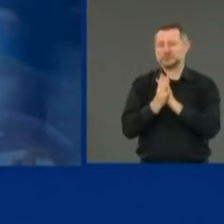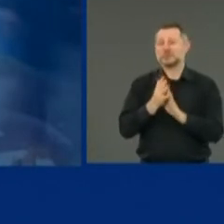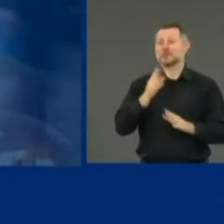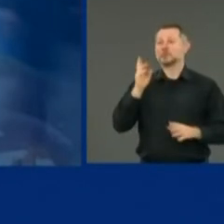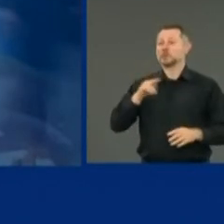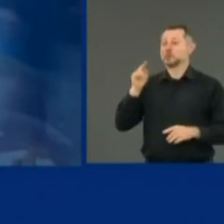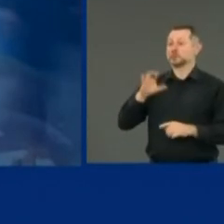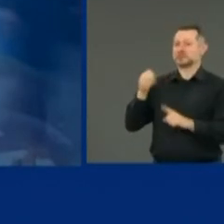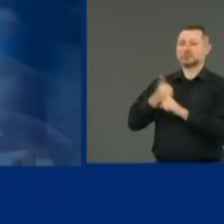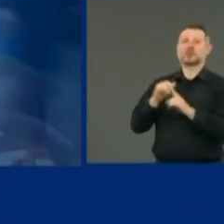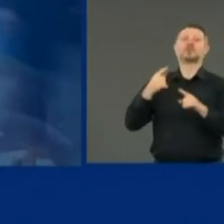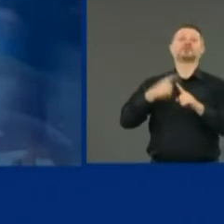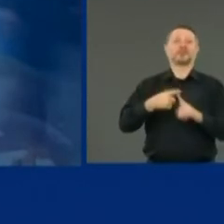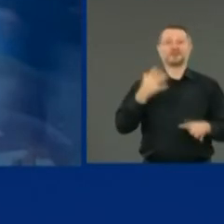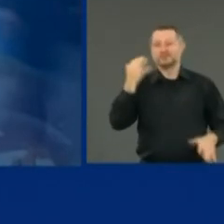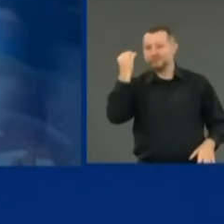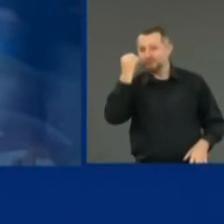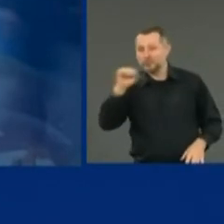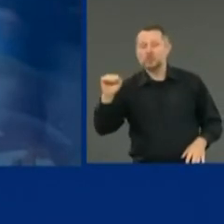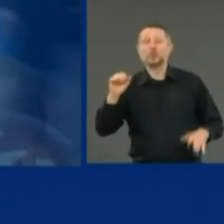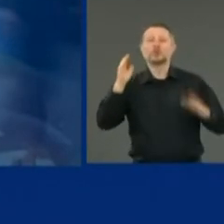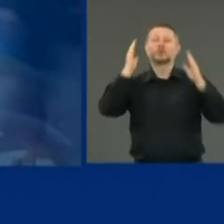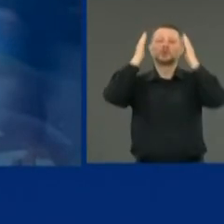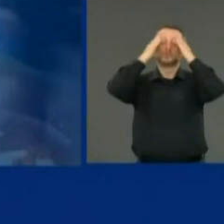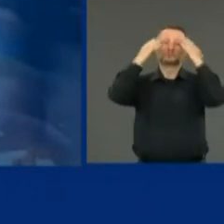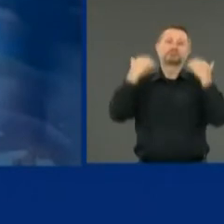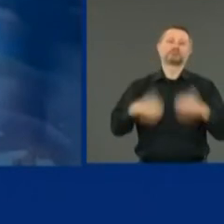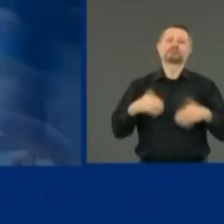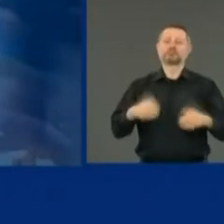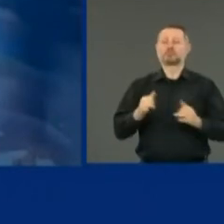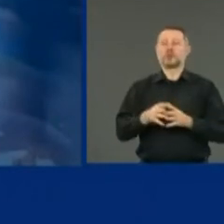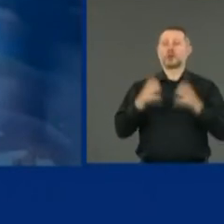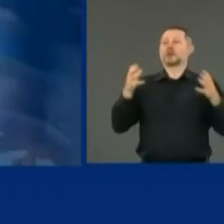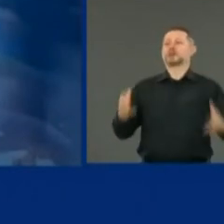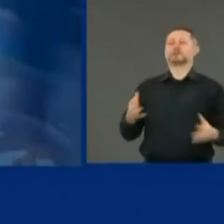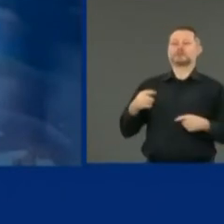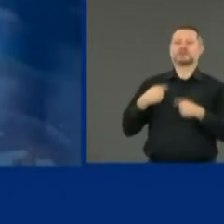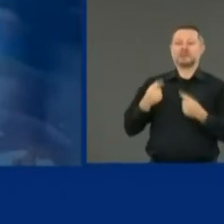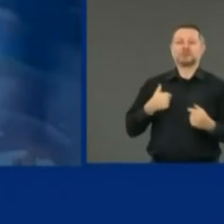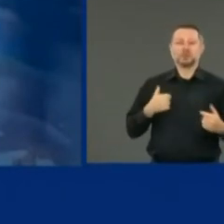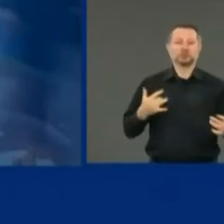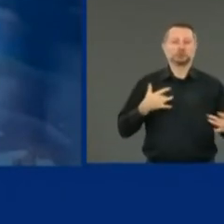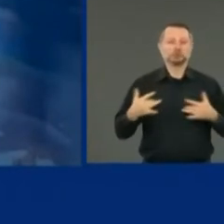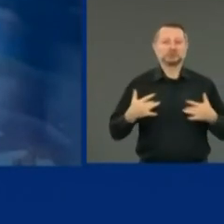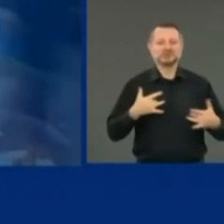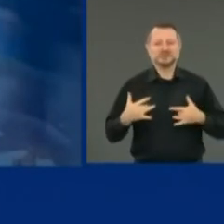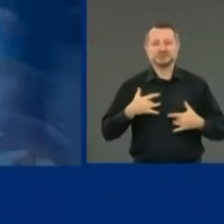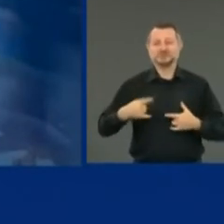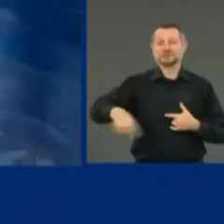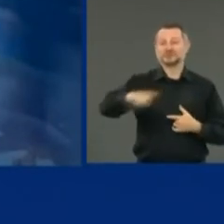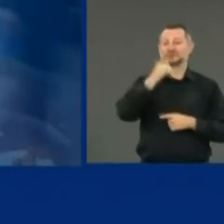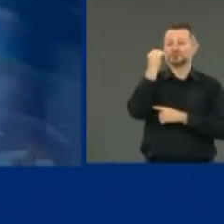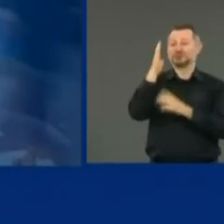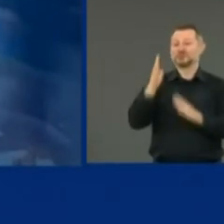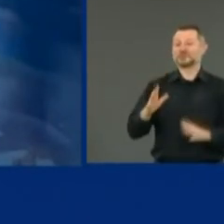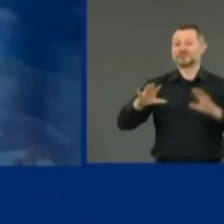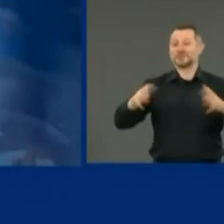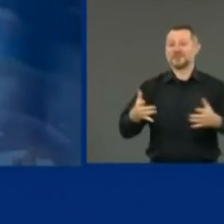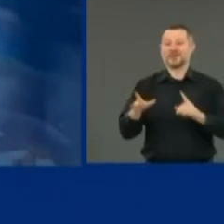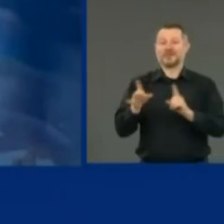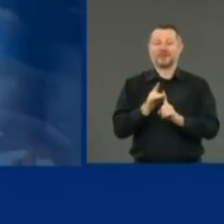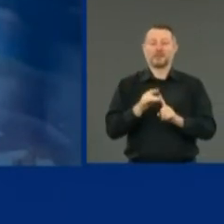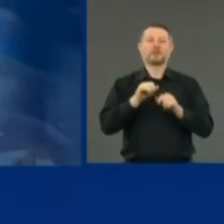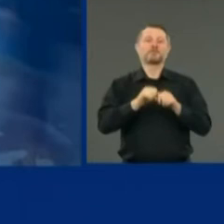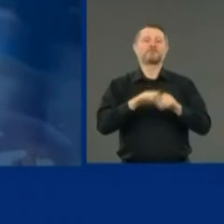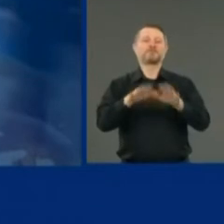with the most number of people. We are concerned that those protests may have increased the spread of